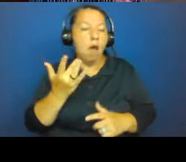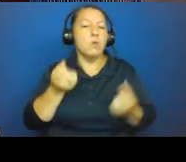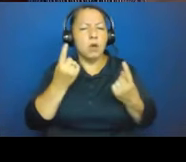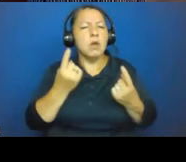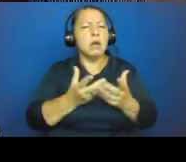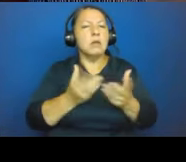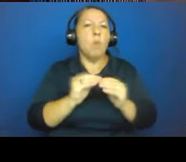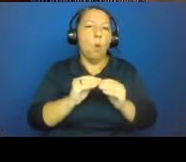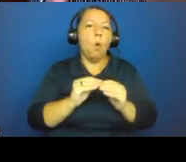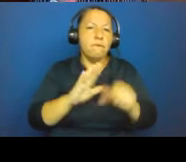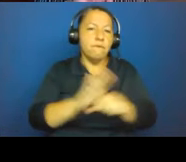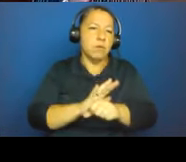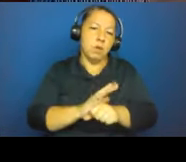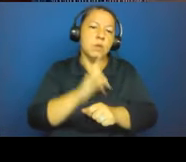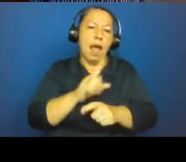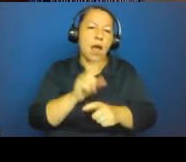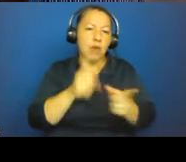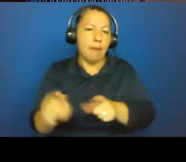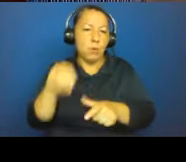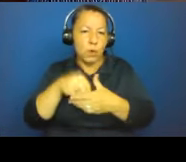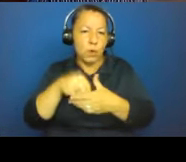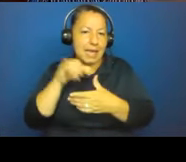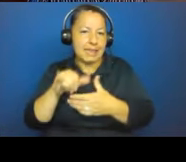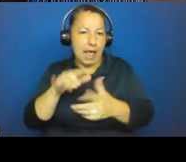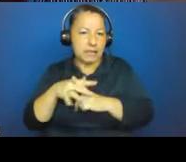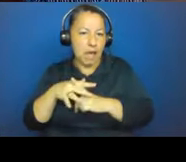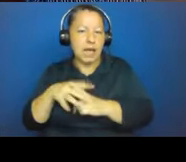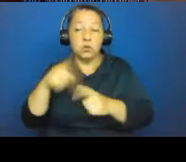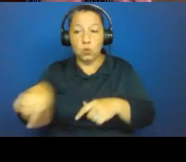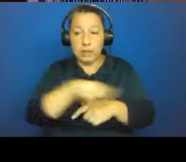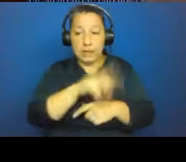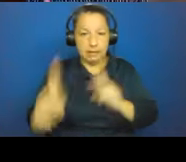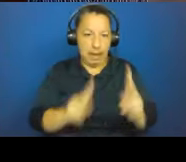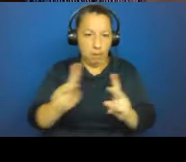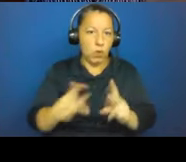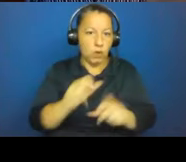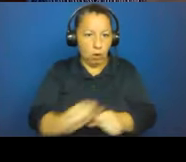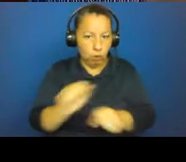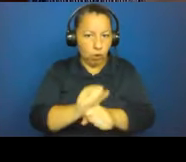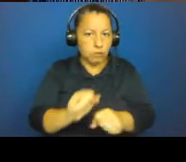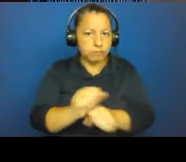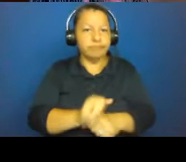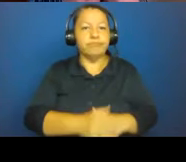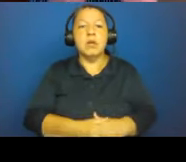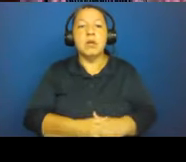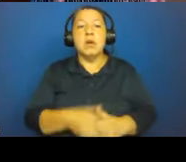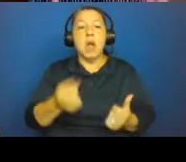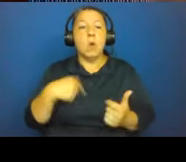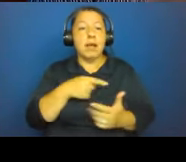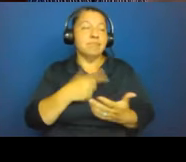what was actually happening in that context to these laboring peoples. So just as I wrap up this case,